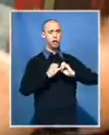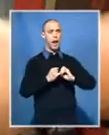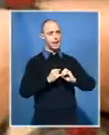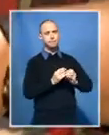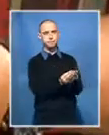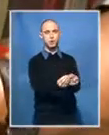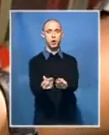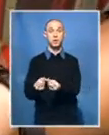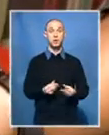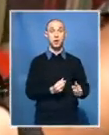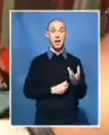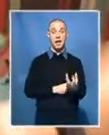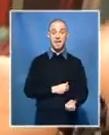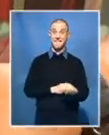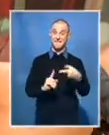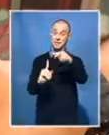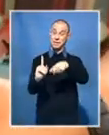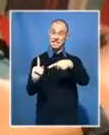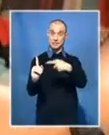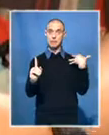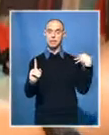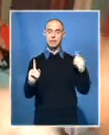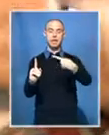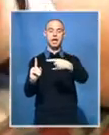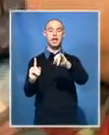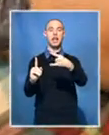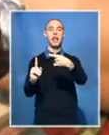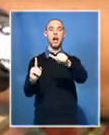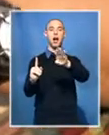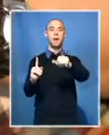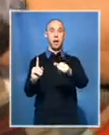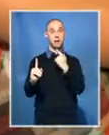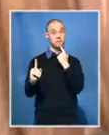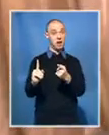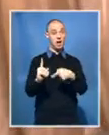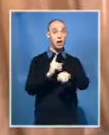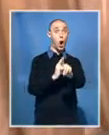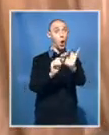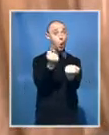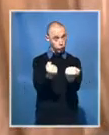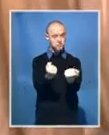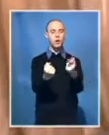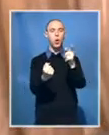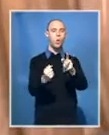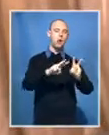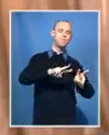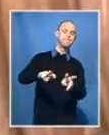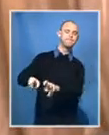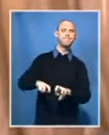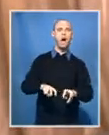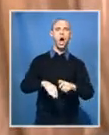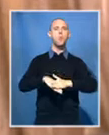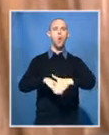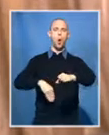Gigaba says the investigation will determine how widespread the problem is. From our knowledge, this is